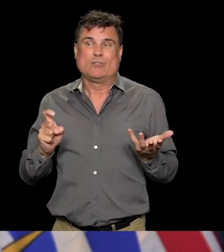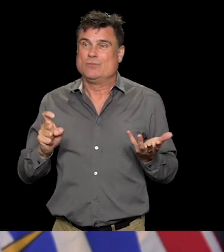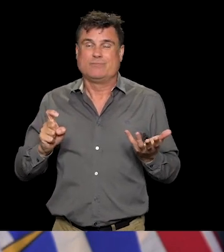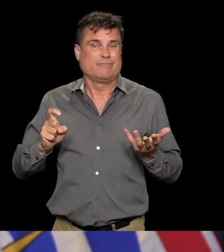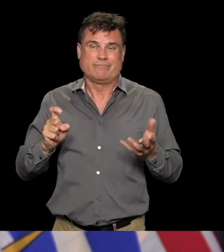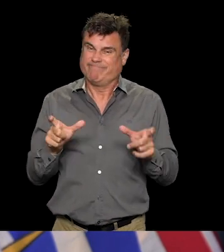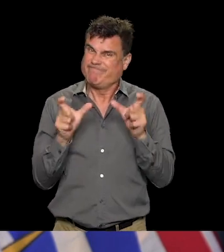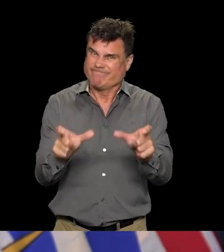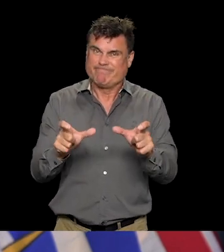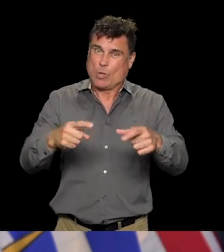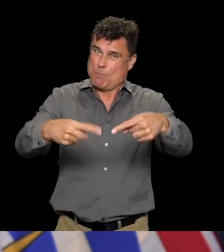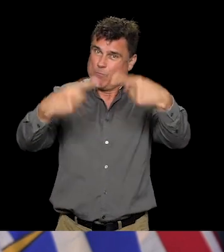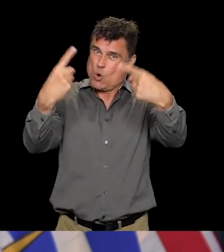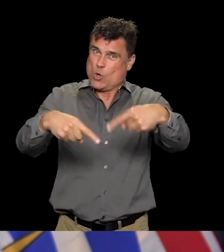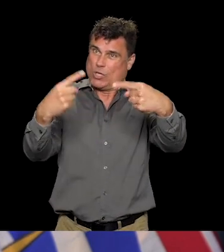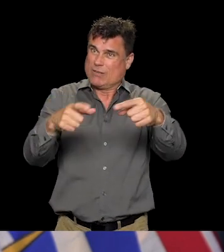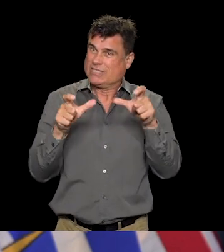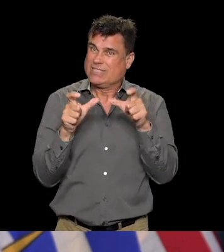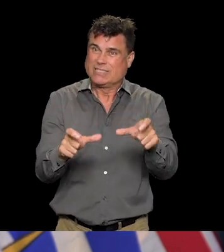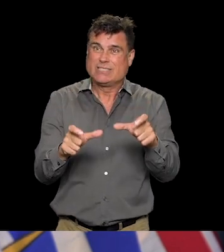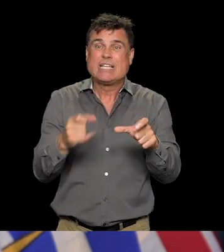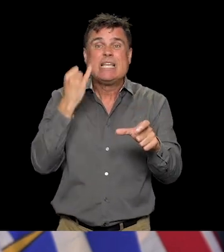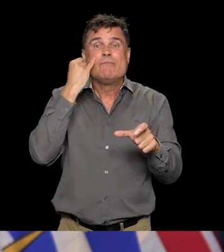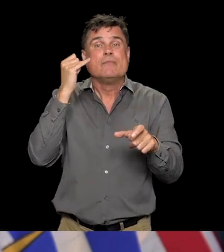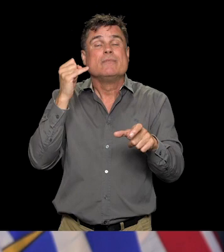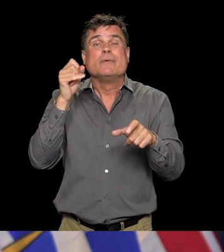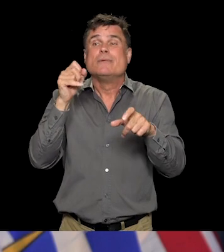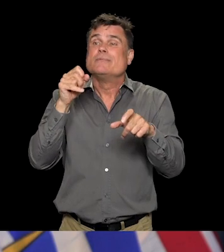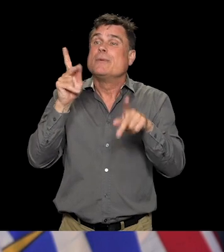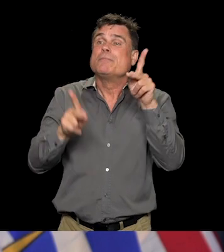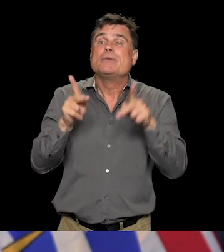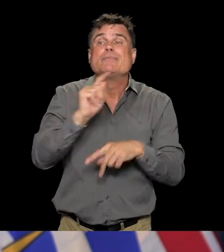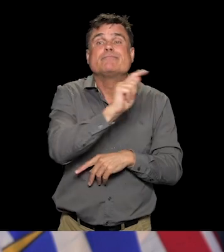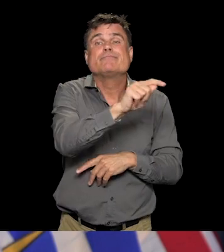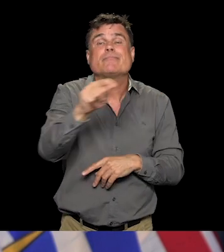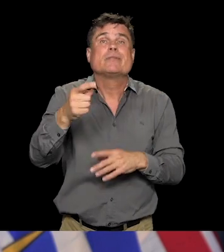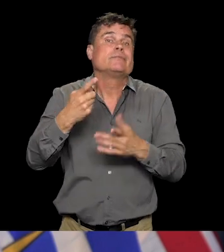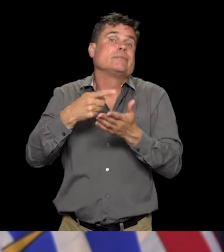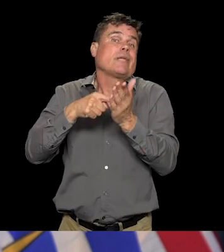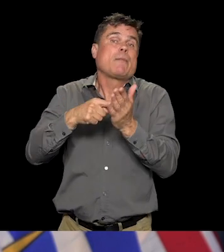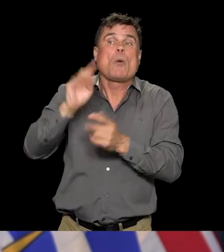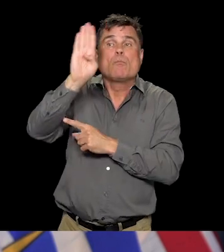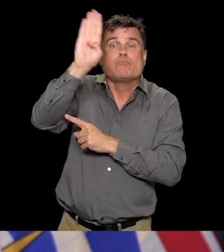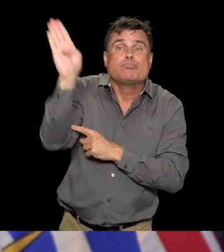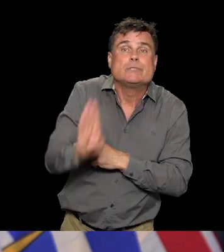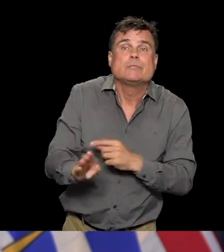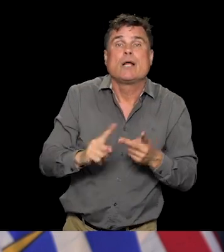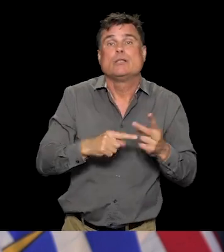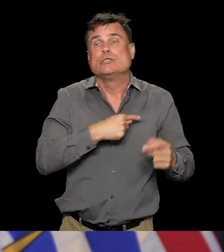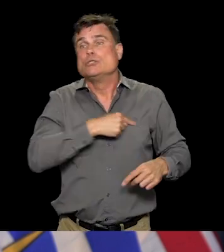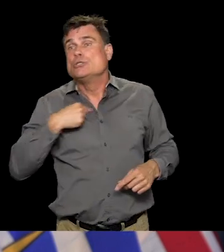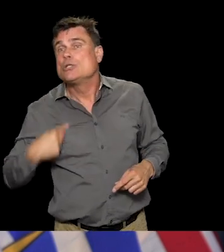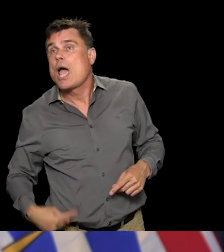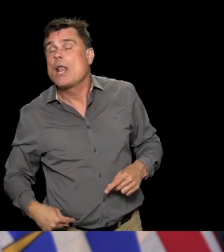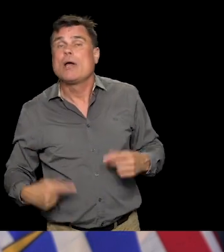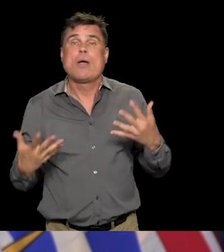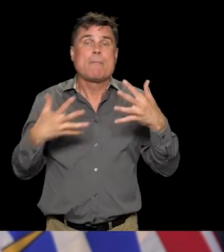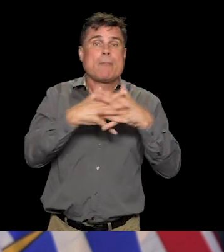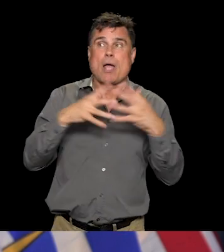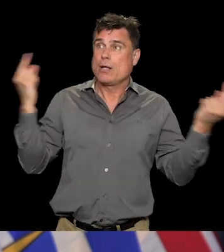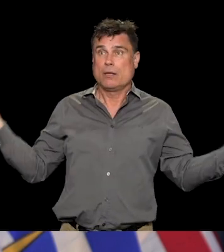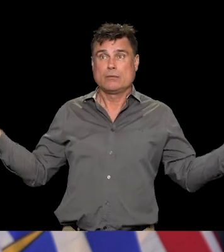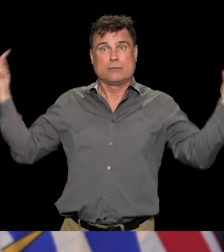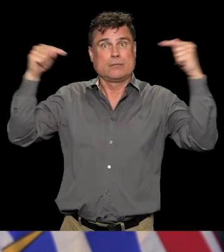or from the United States. And we will continue to do that and work with our federal counterparts on that. So I wasn't aware of